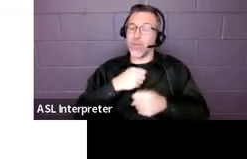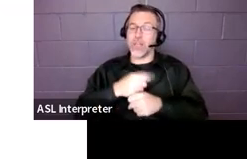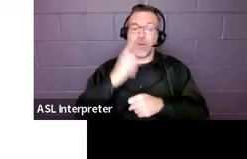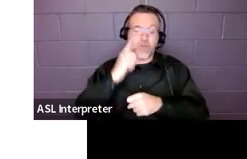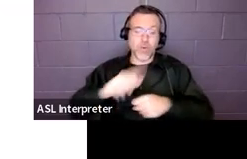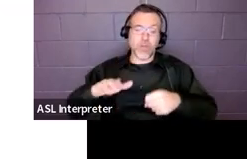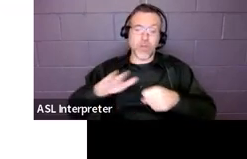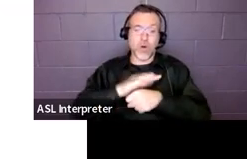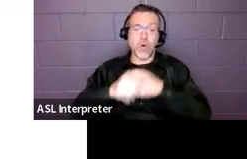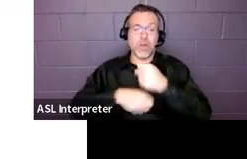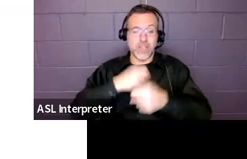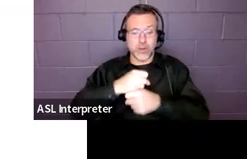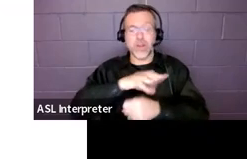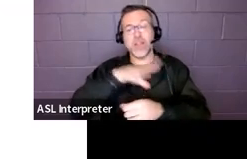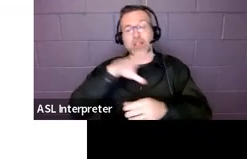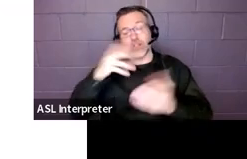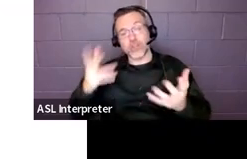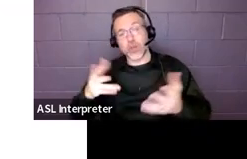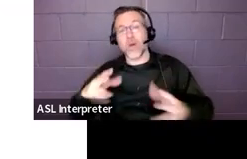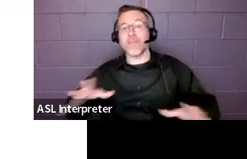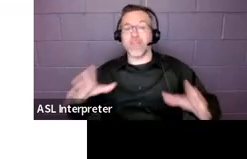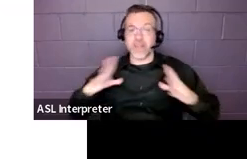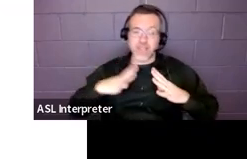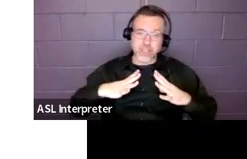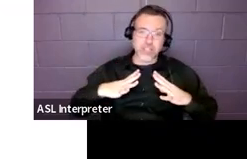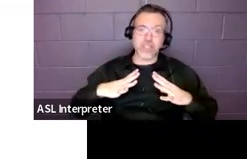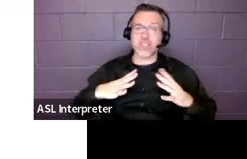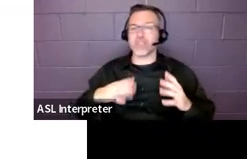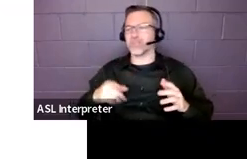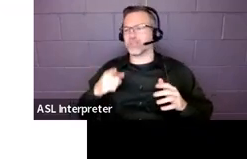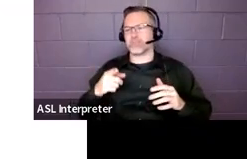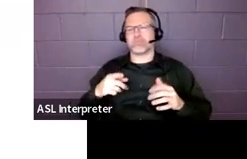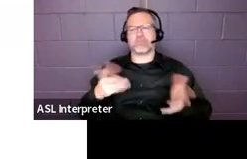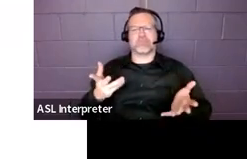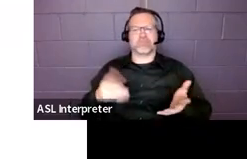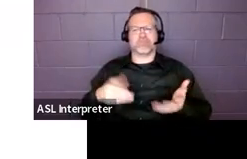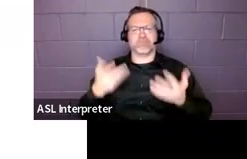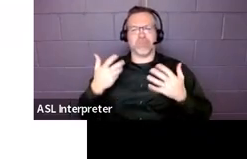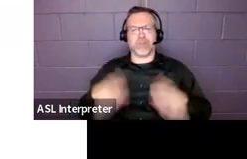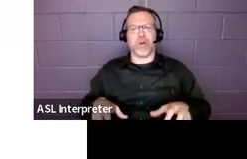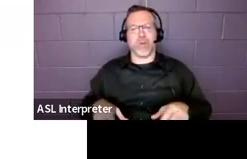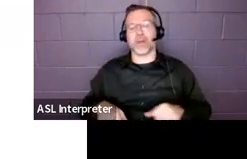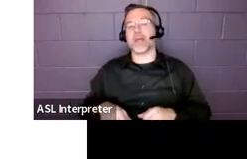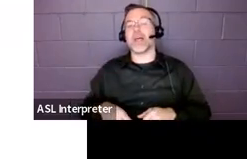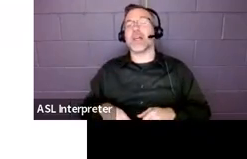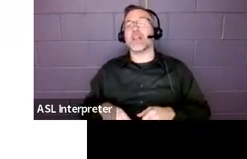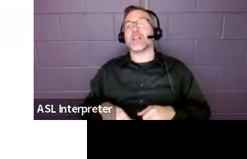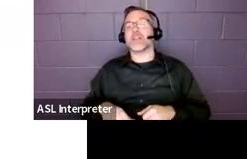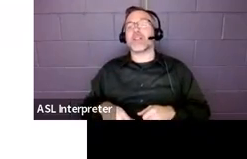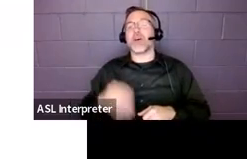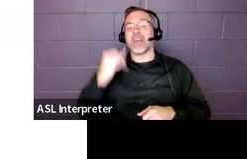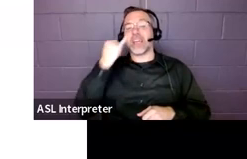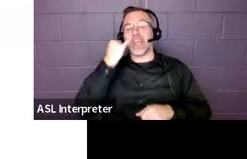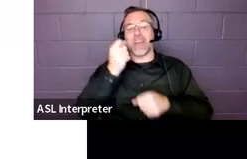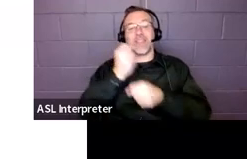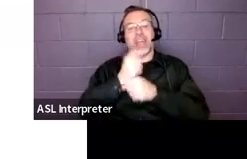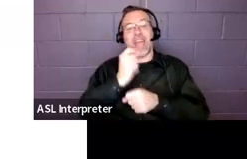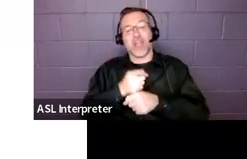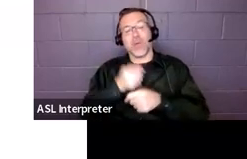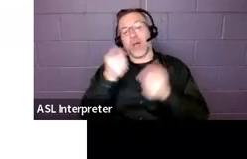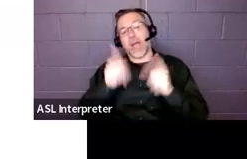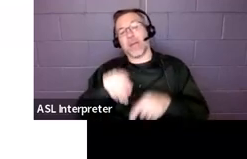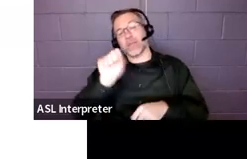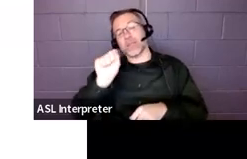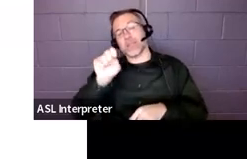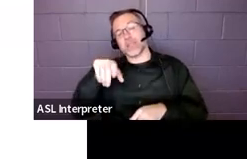vacations, etc. My guess is you don't want to do that. So if you don't know if this annual is in September, and you're not